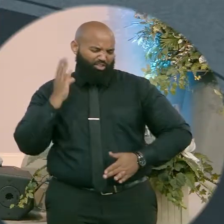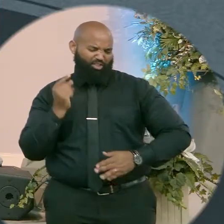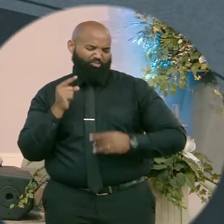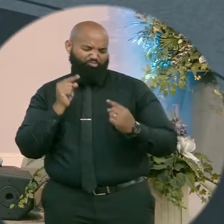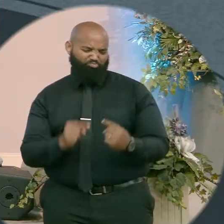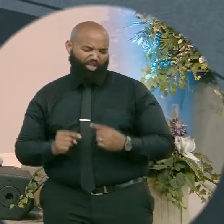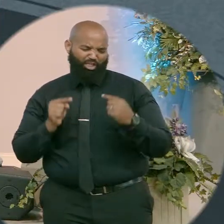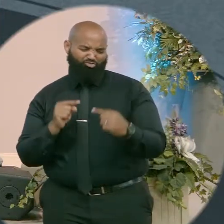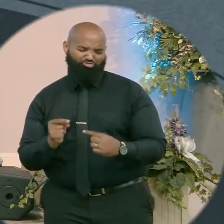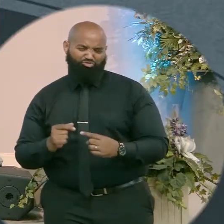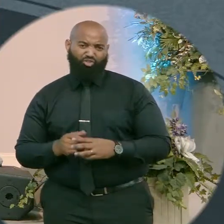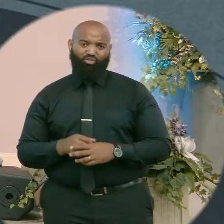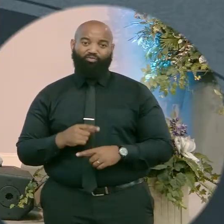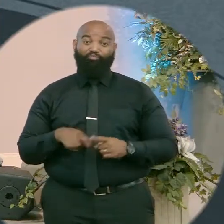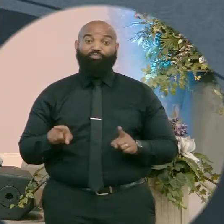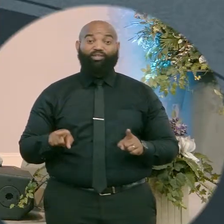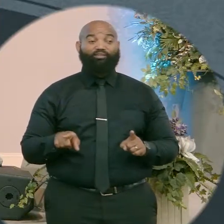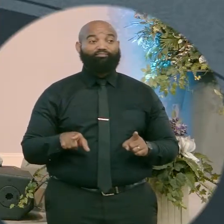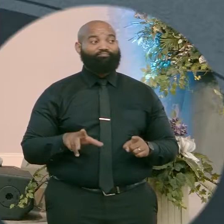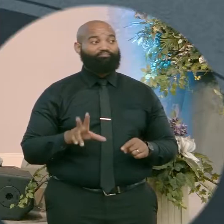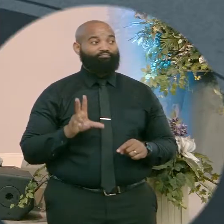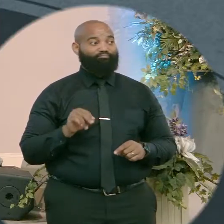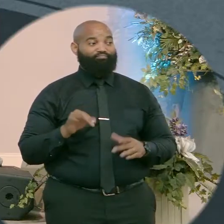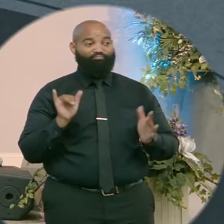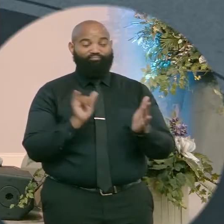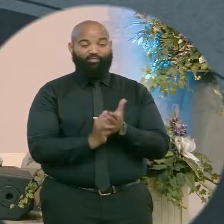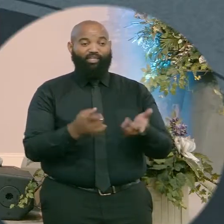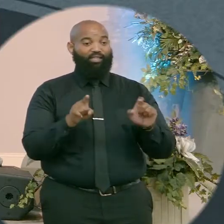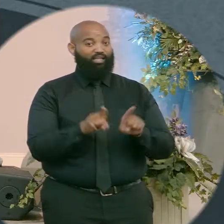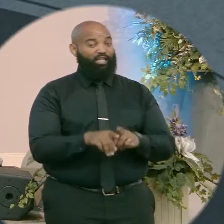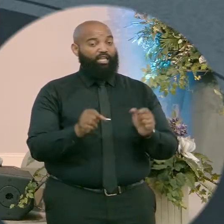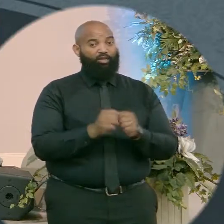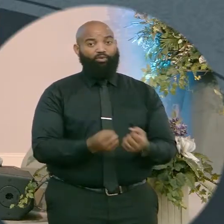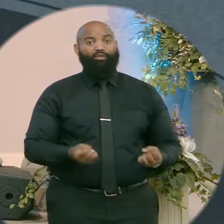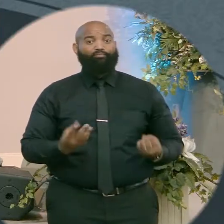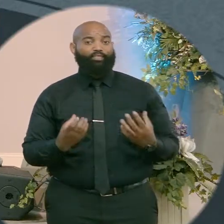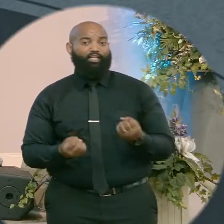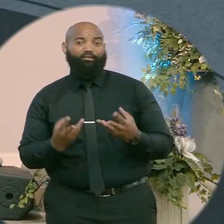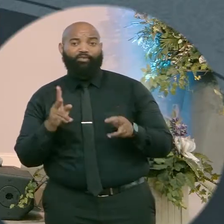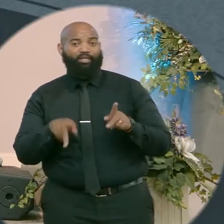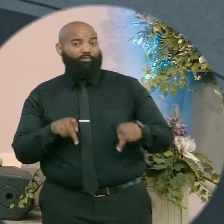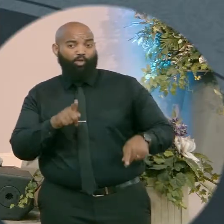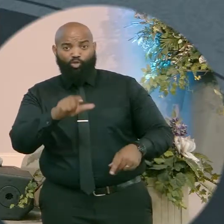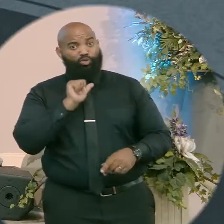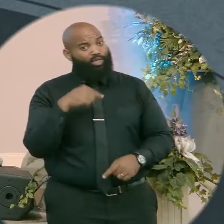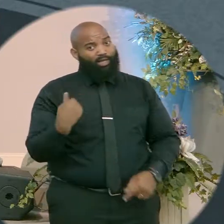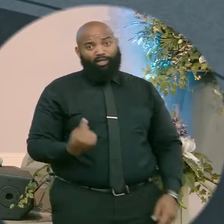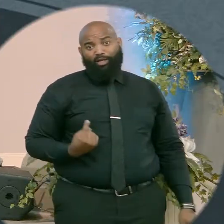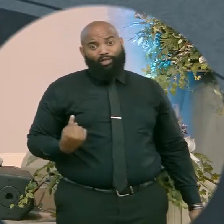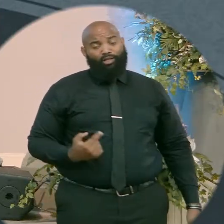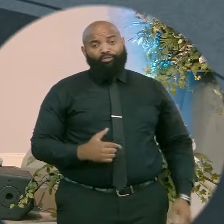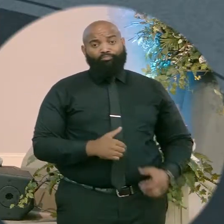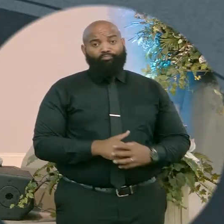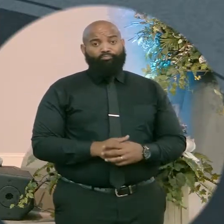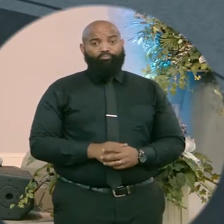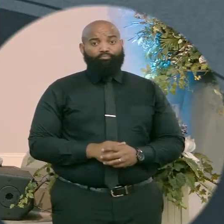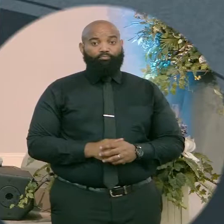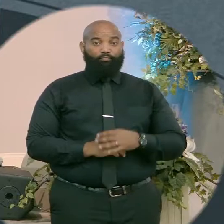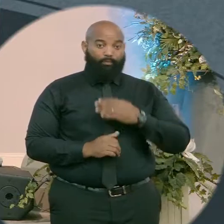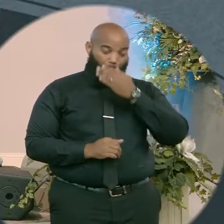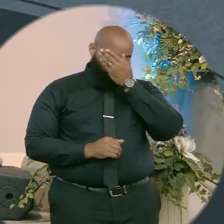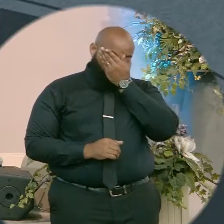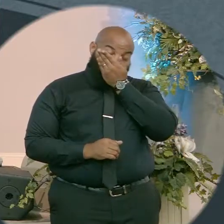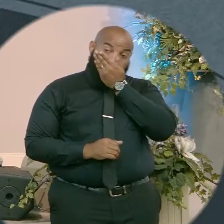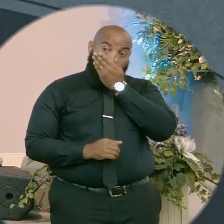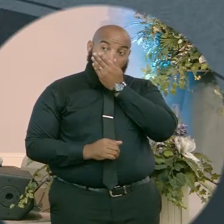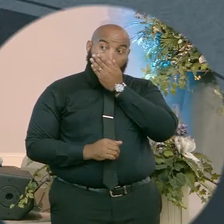party of one, not realizing it's part of the process. When you look at Jesus right here in this text on verse 13, I wish they could put it on the screen.